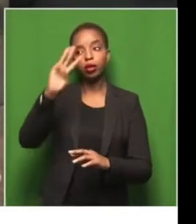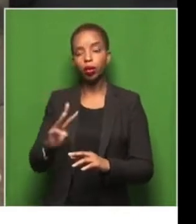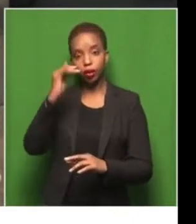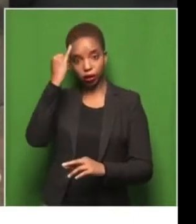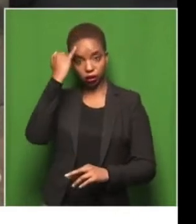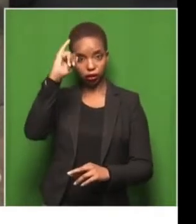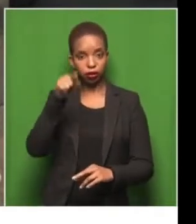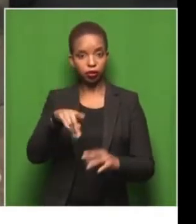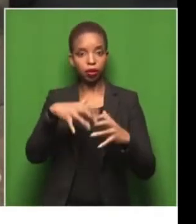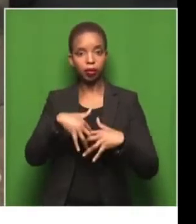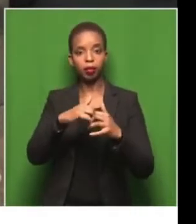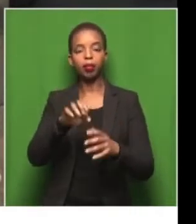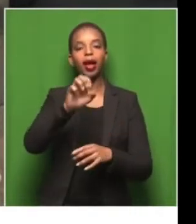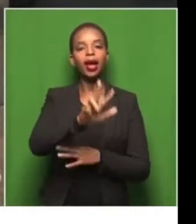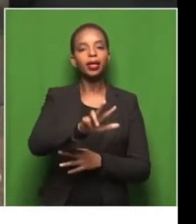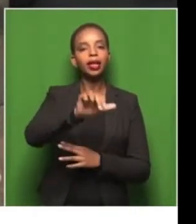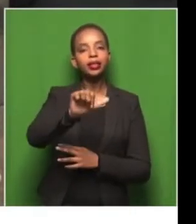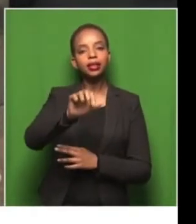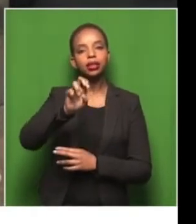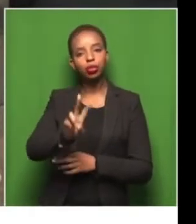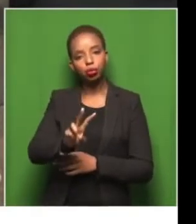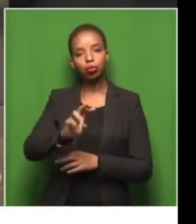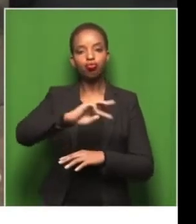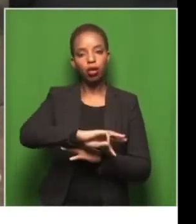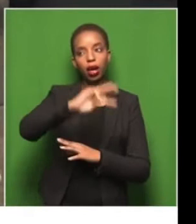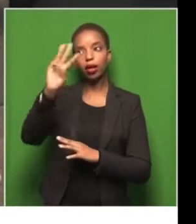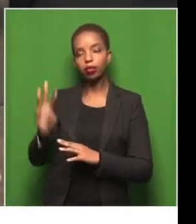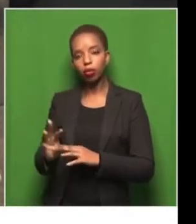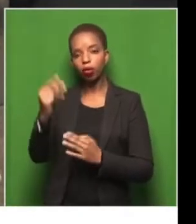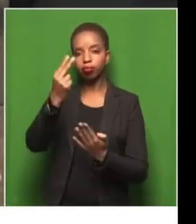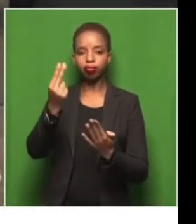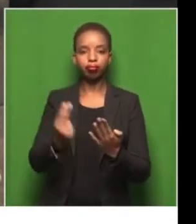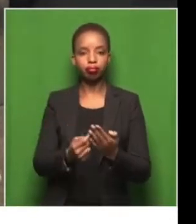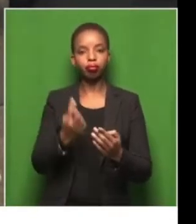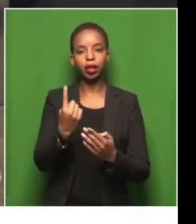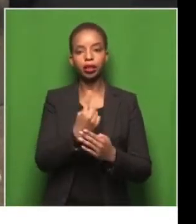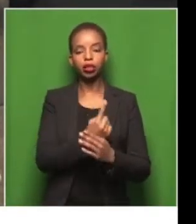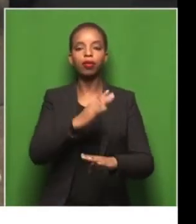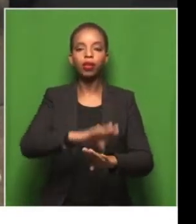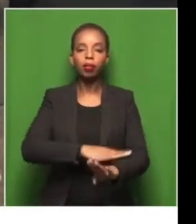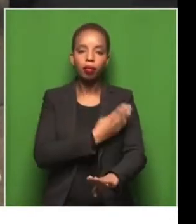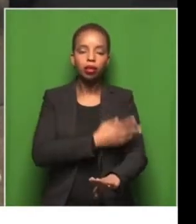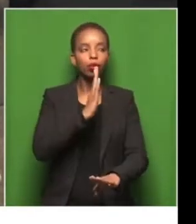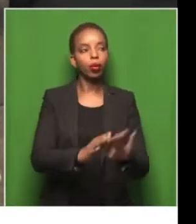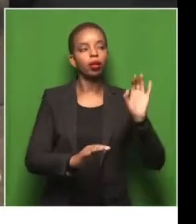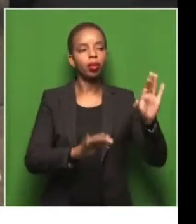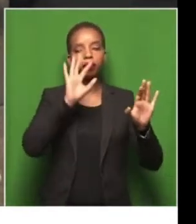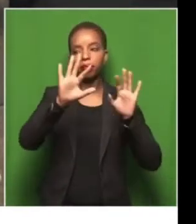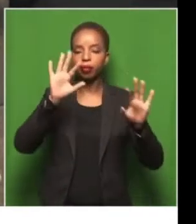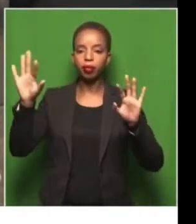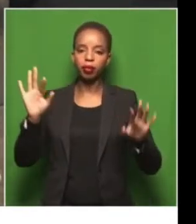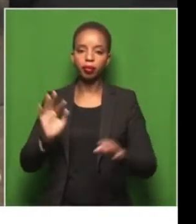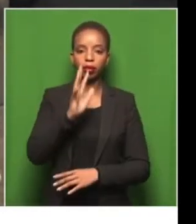they created 862 rainbow drawings to be put up above each of the beds at the center. And to tell us more about this,